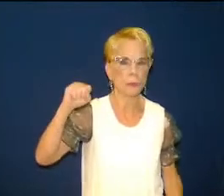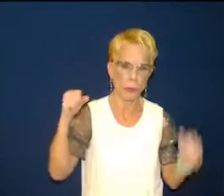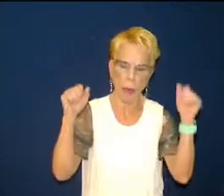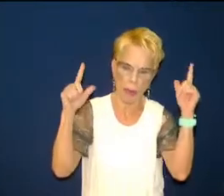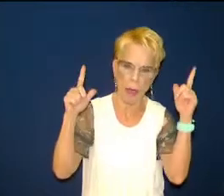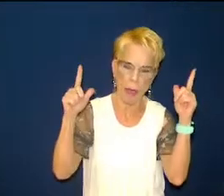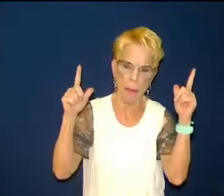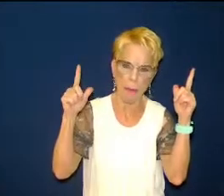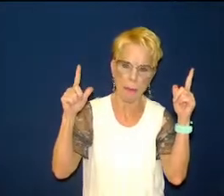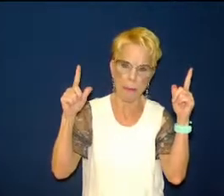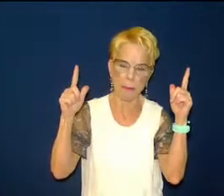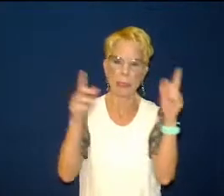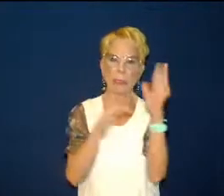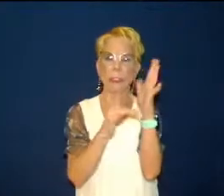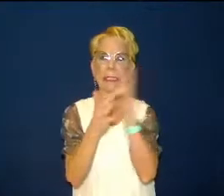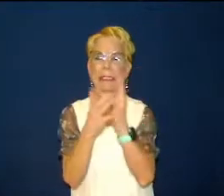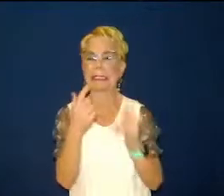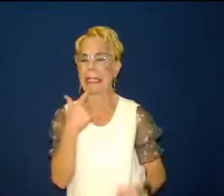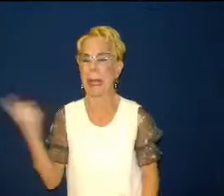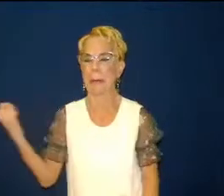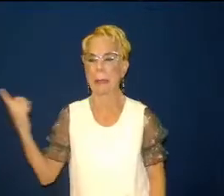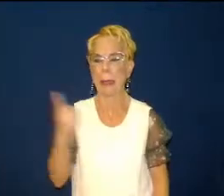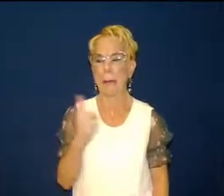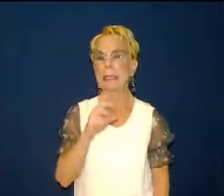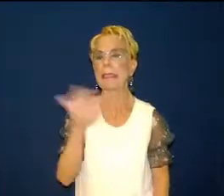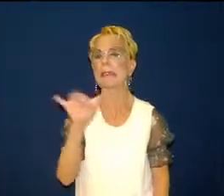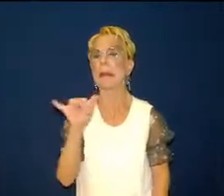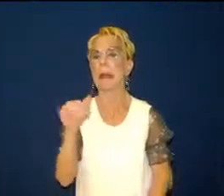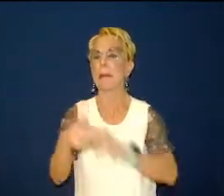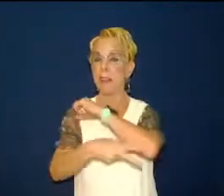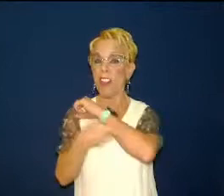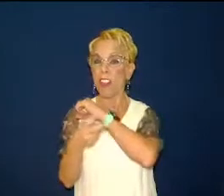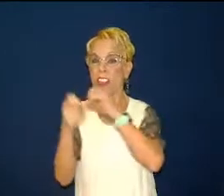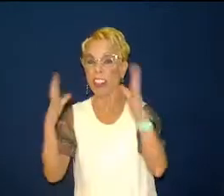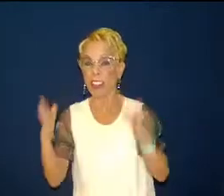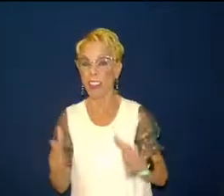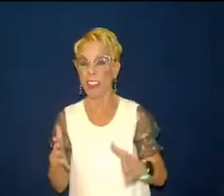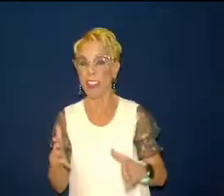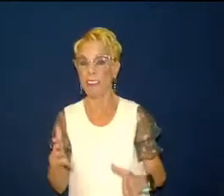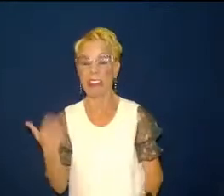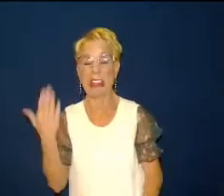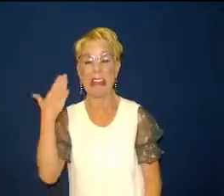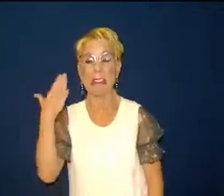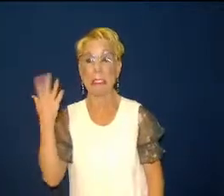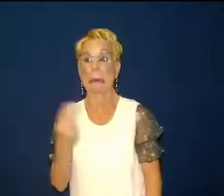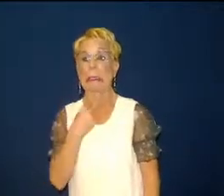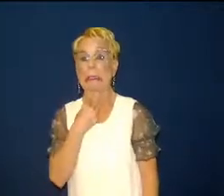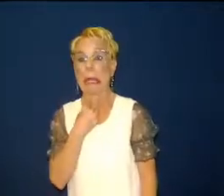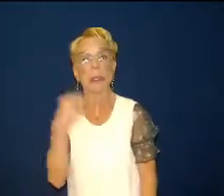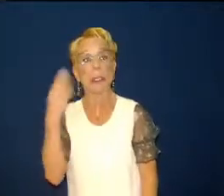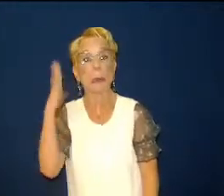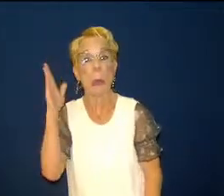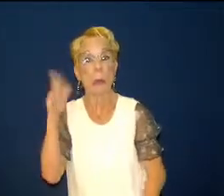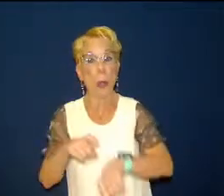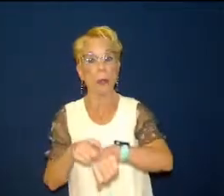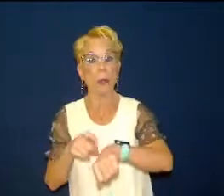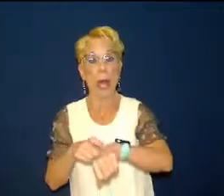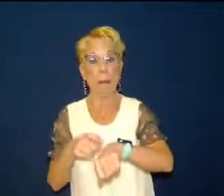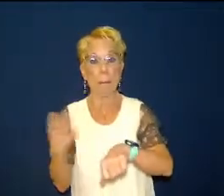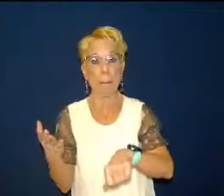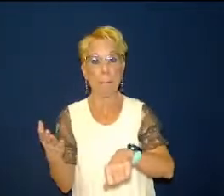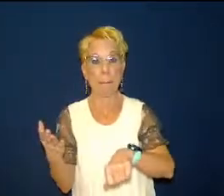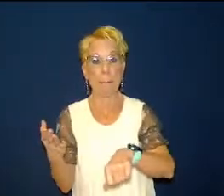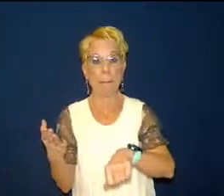you so so what he's saying here he's saying to this church wake up and here's the deal here's what here's how